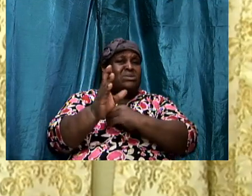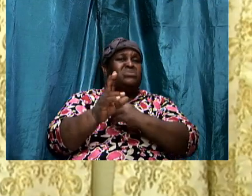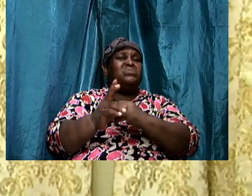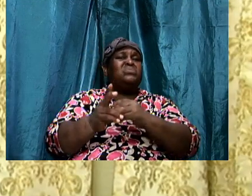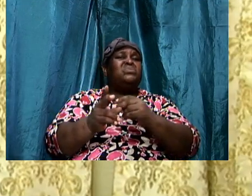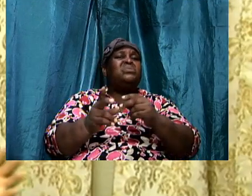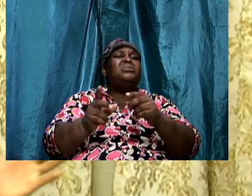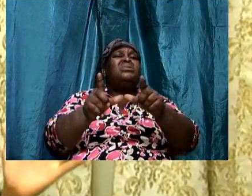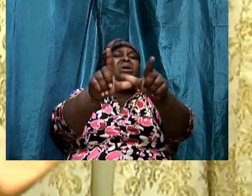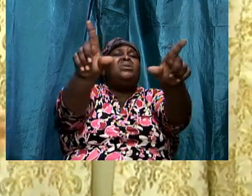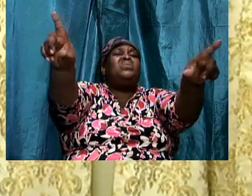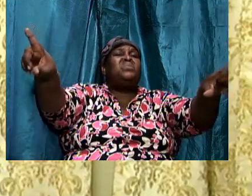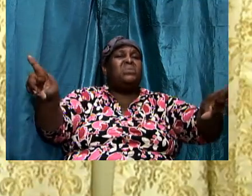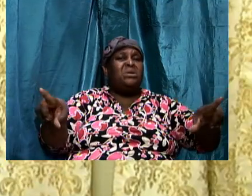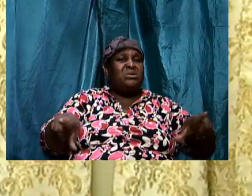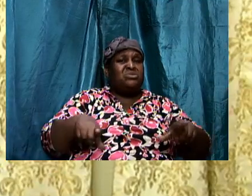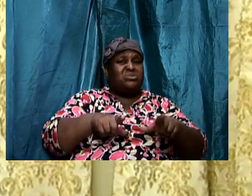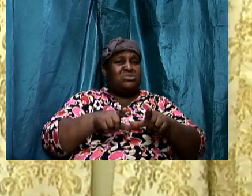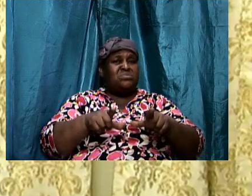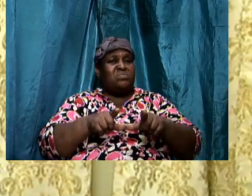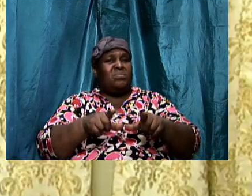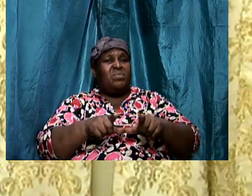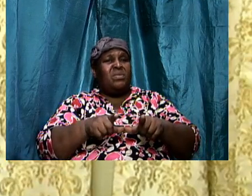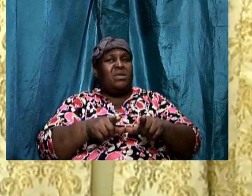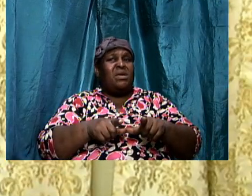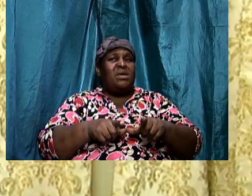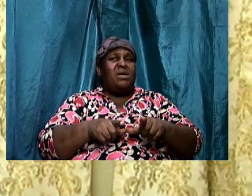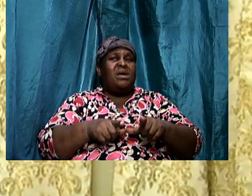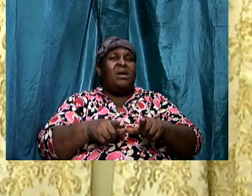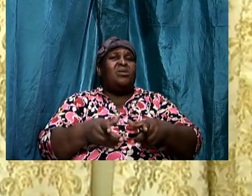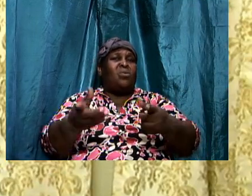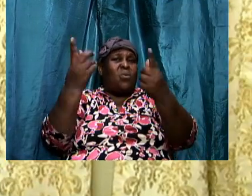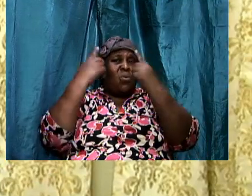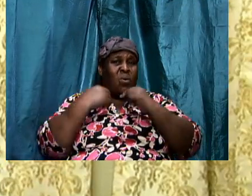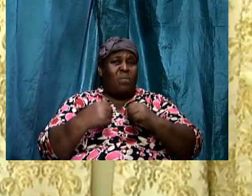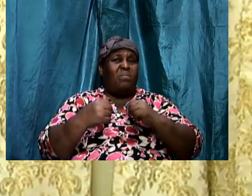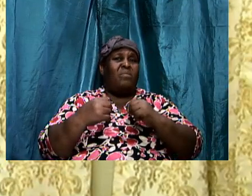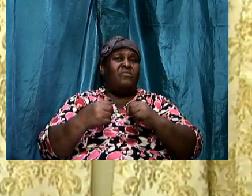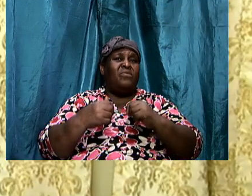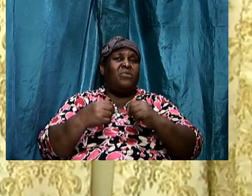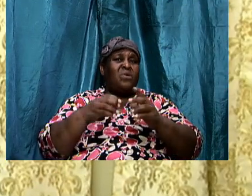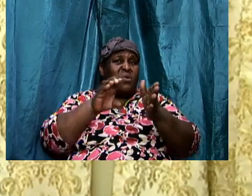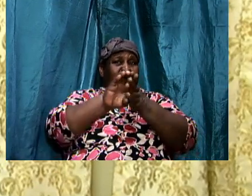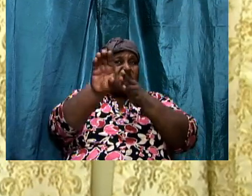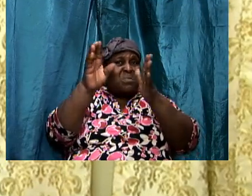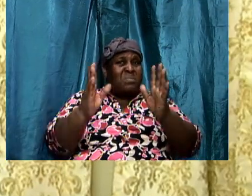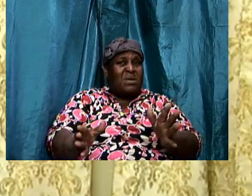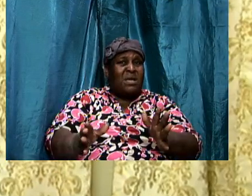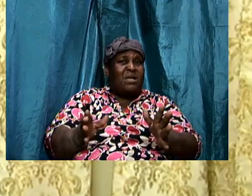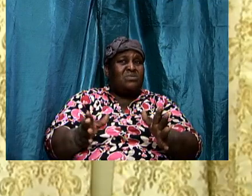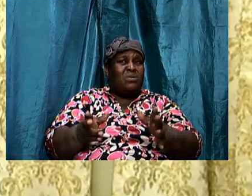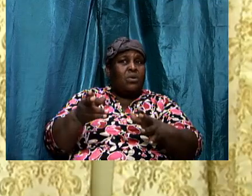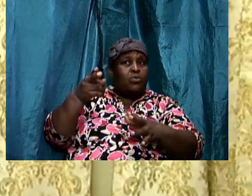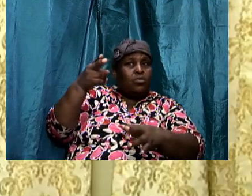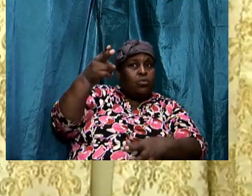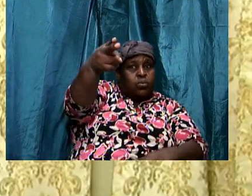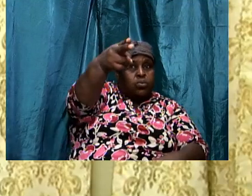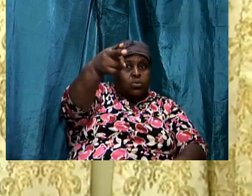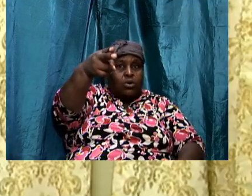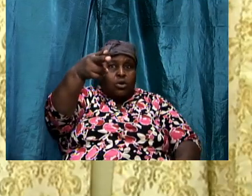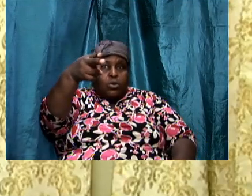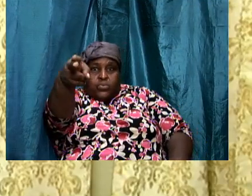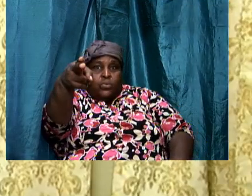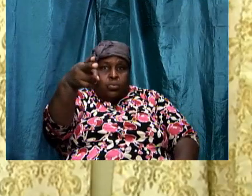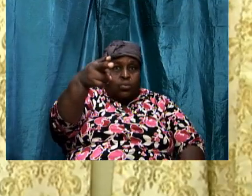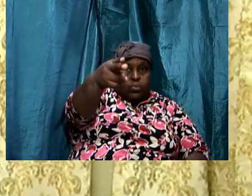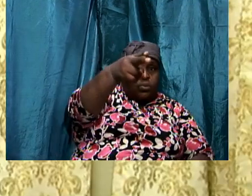and they confront criminals with high-powered weapons and they are shooting and they are doing